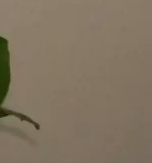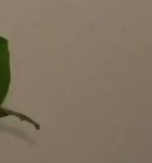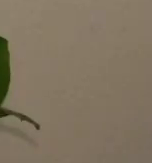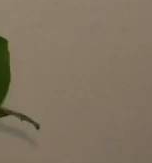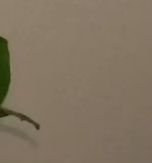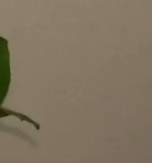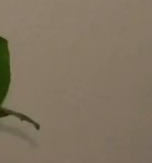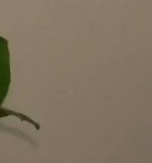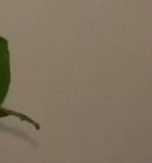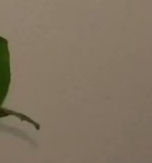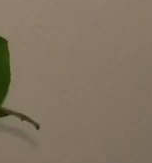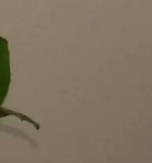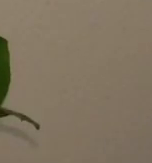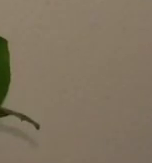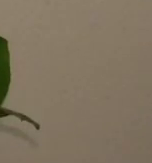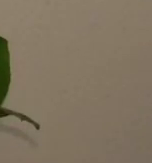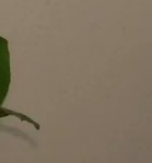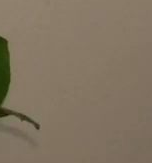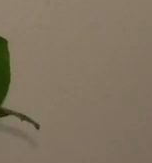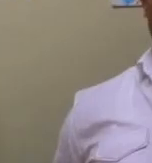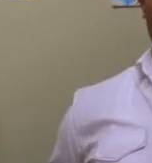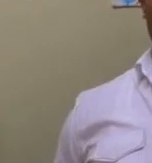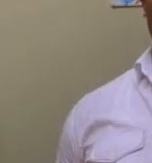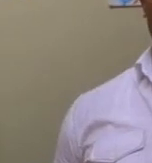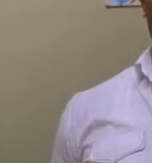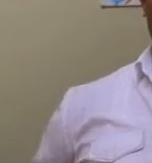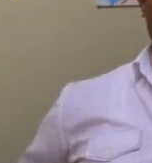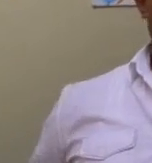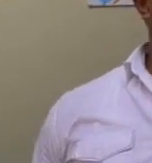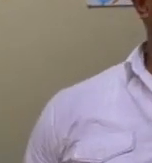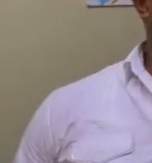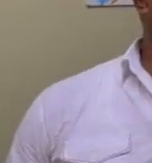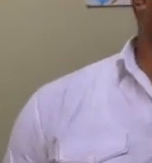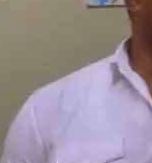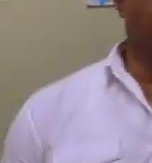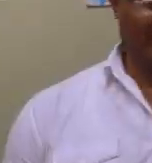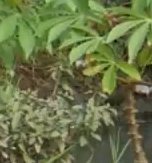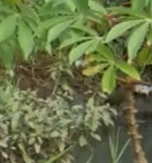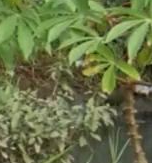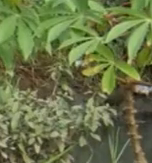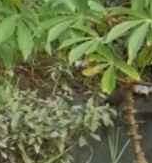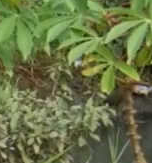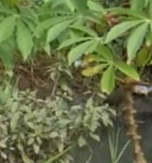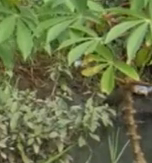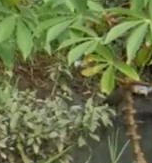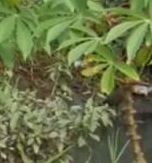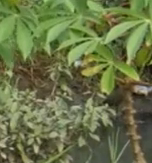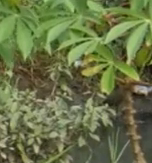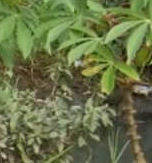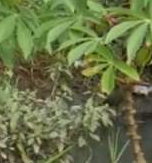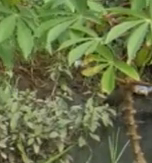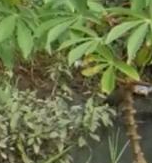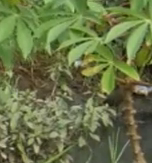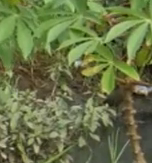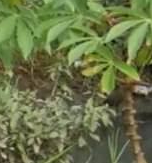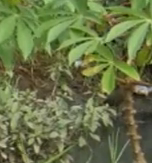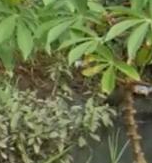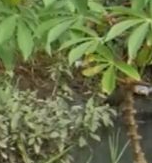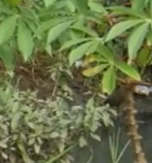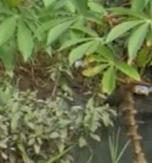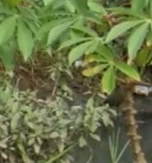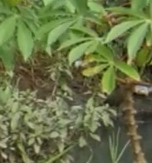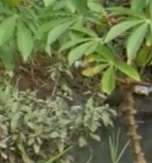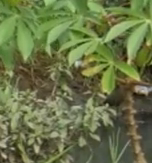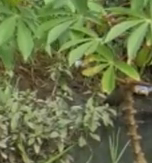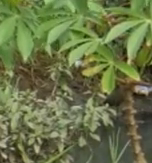to the system that we're going to establish as part of the project? Vakarewa says they've selected six informal settlements with urgent